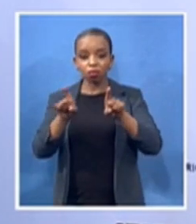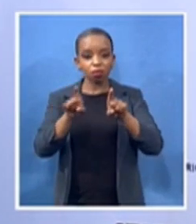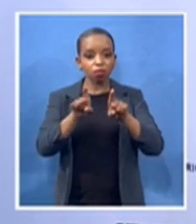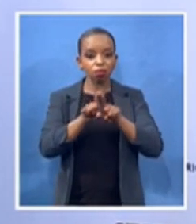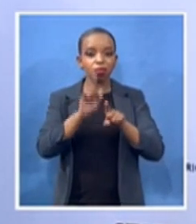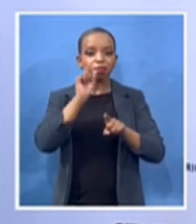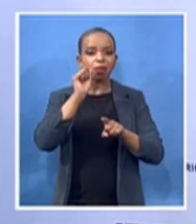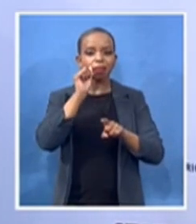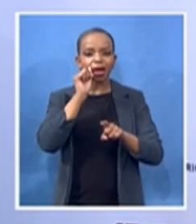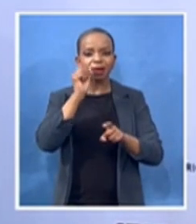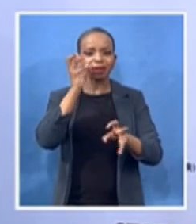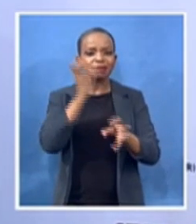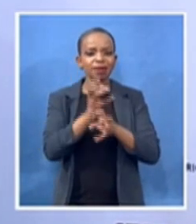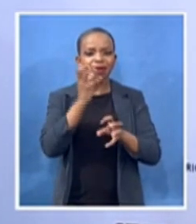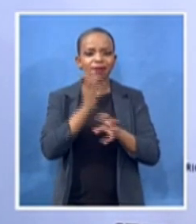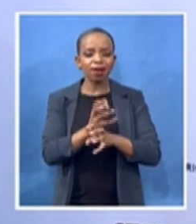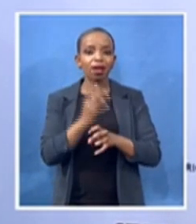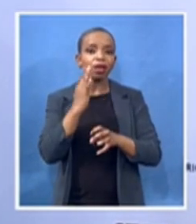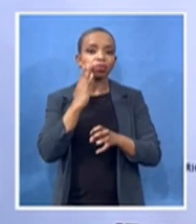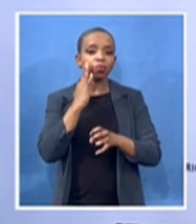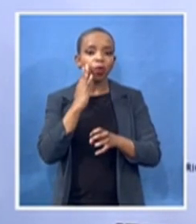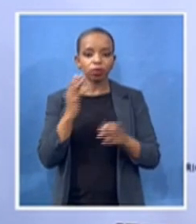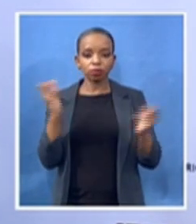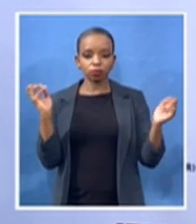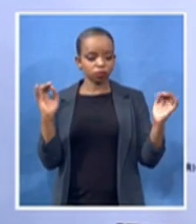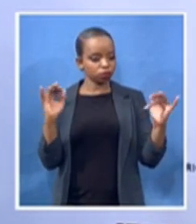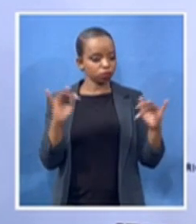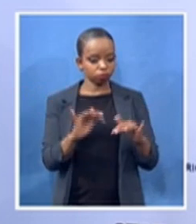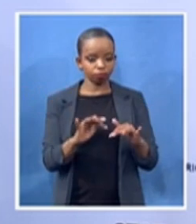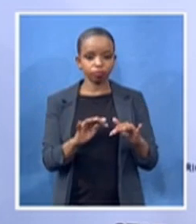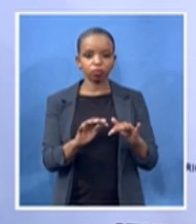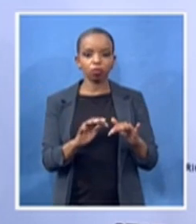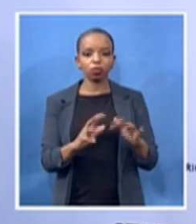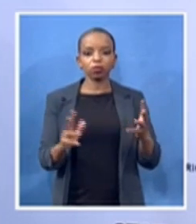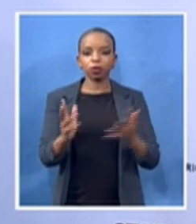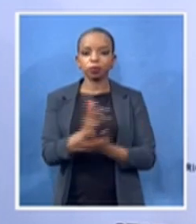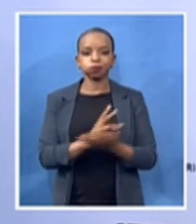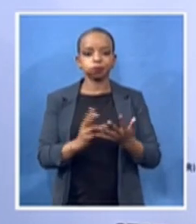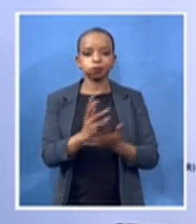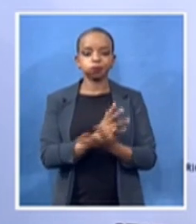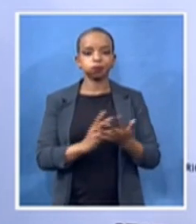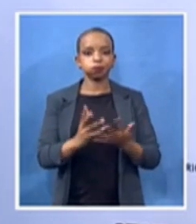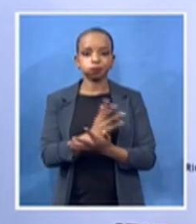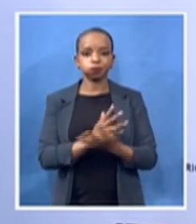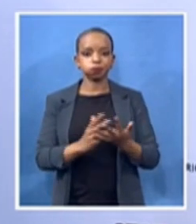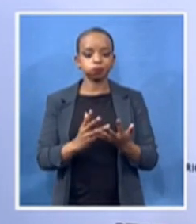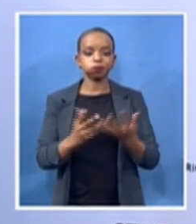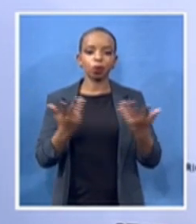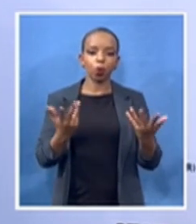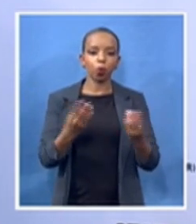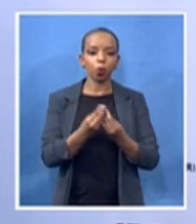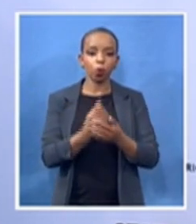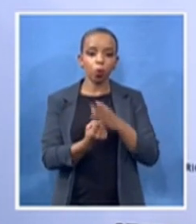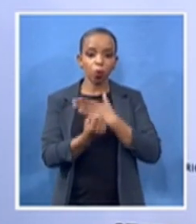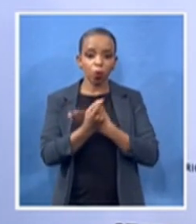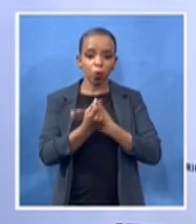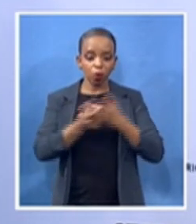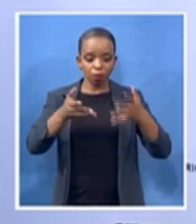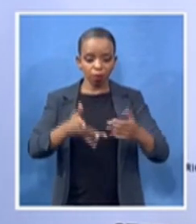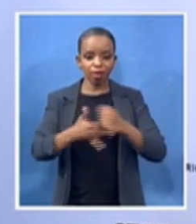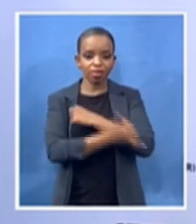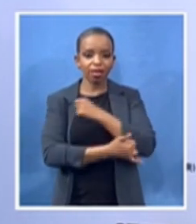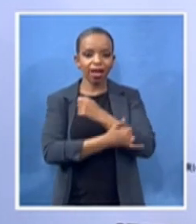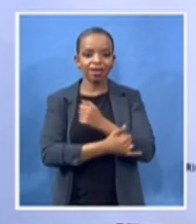their significant activities in the country. But also, she started